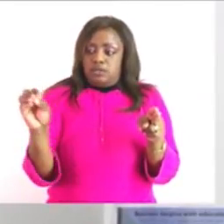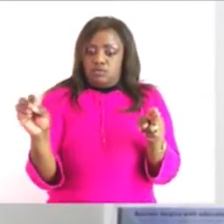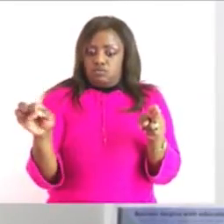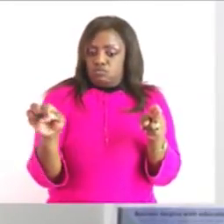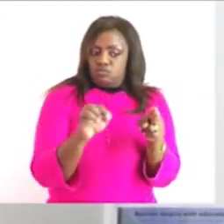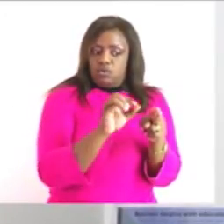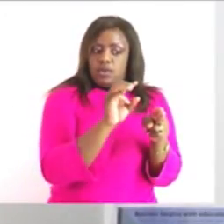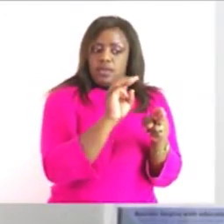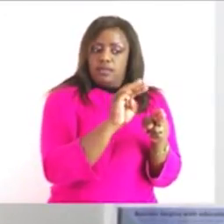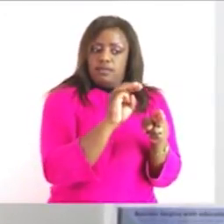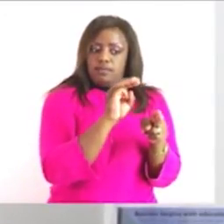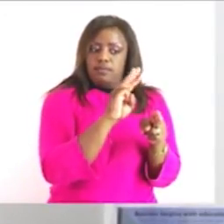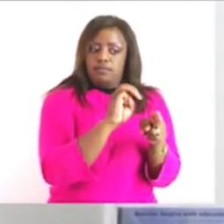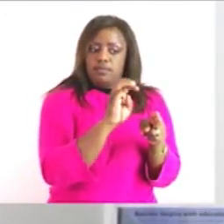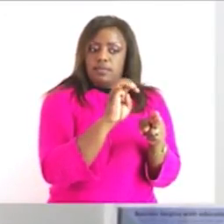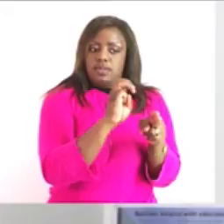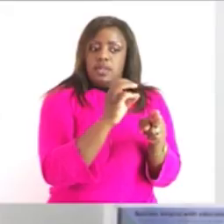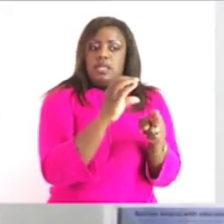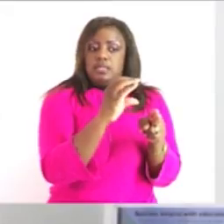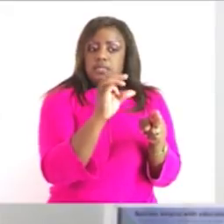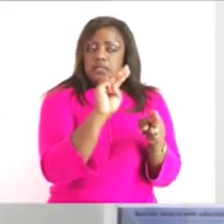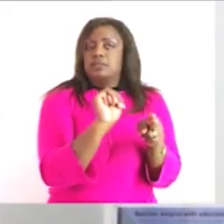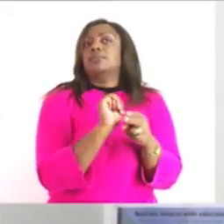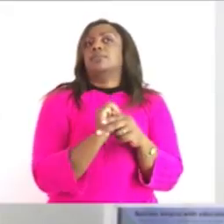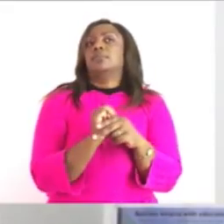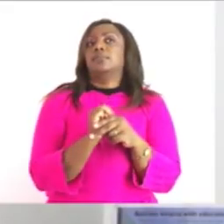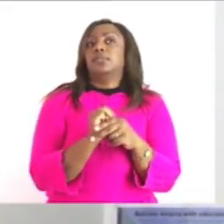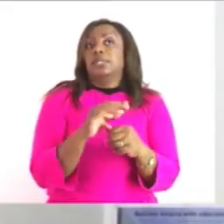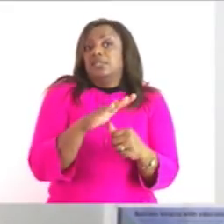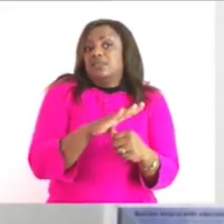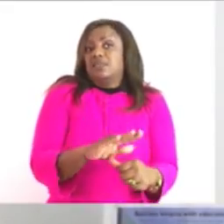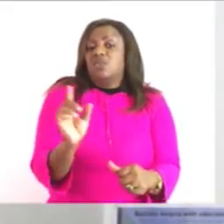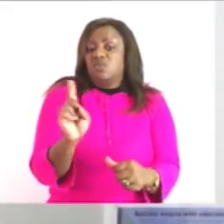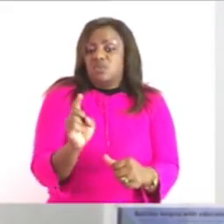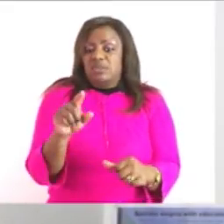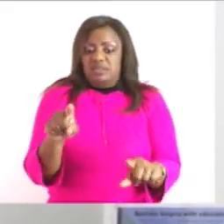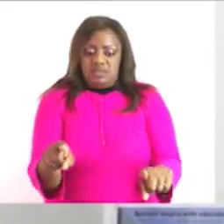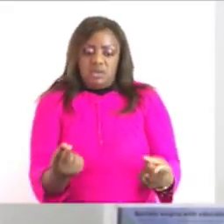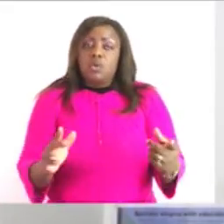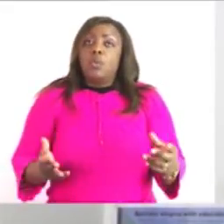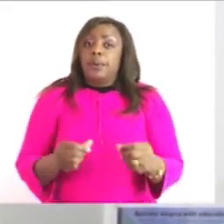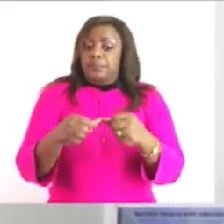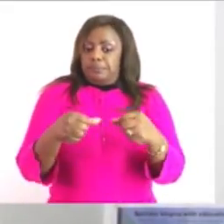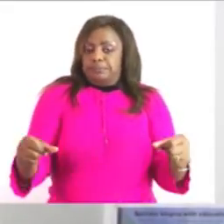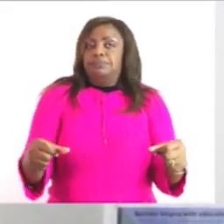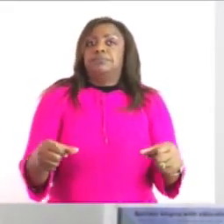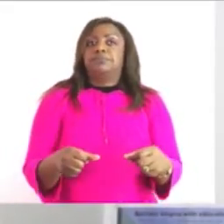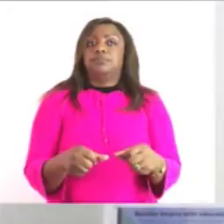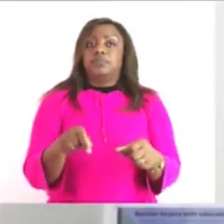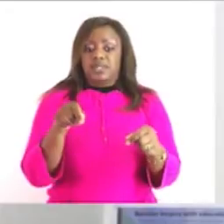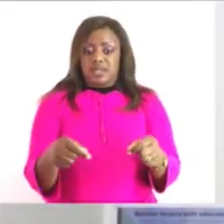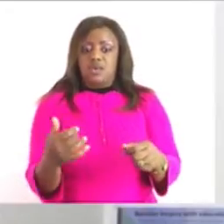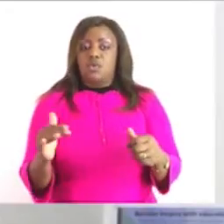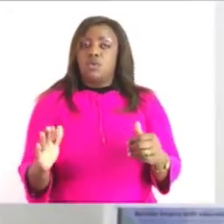30 centimeter so it depends what object you are measuring so in this case